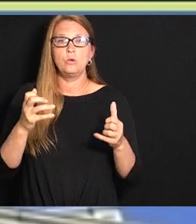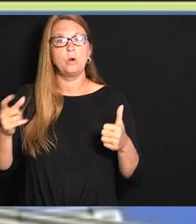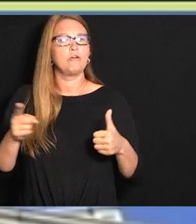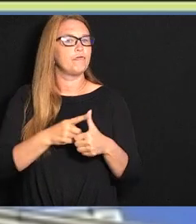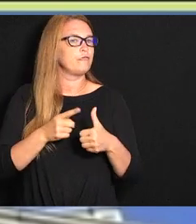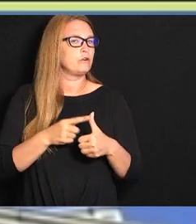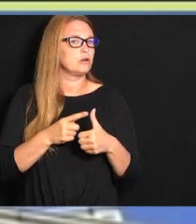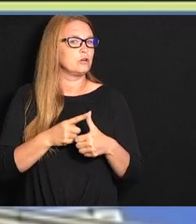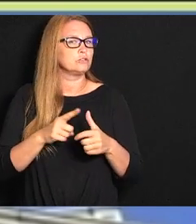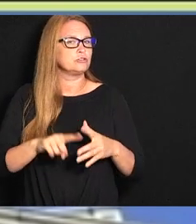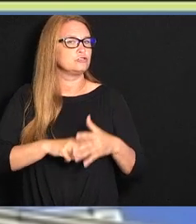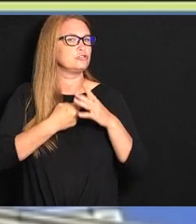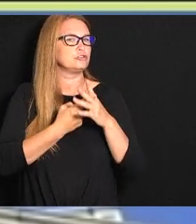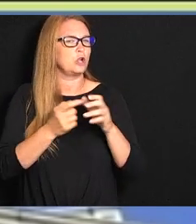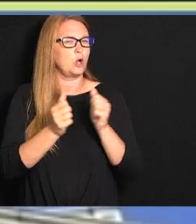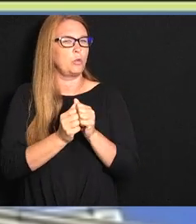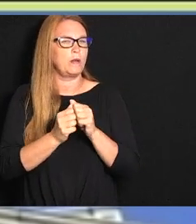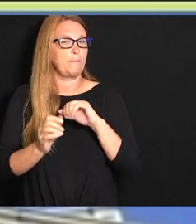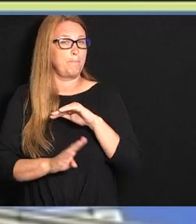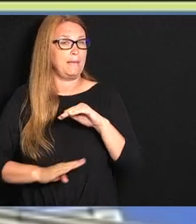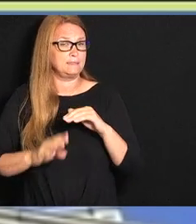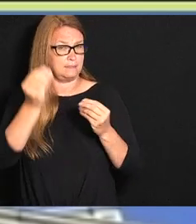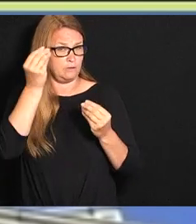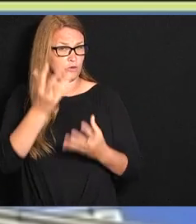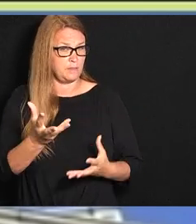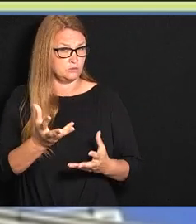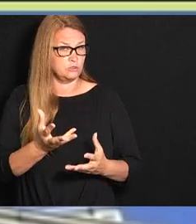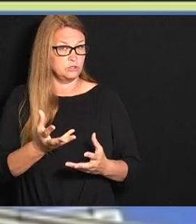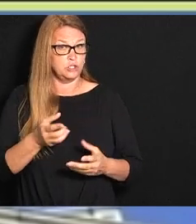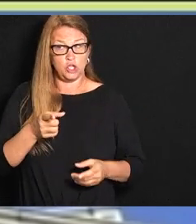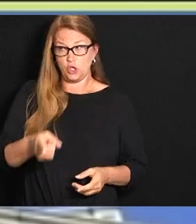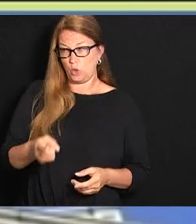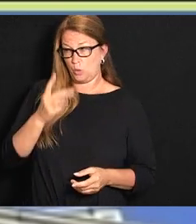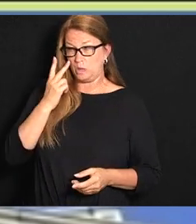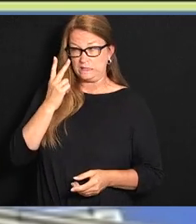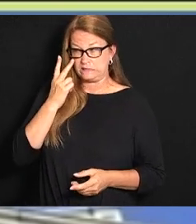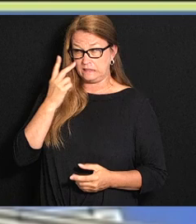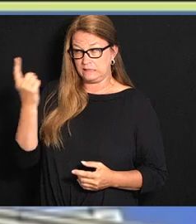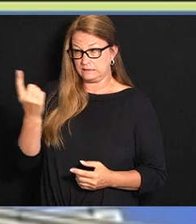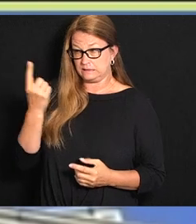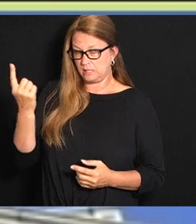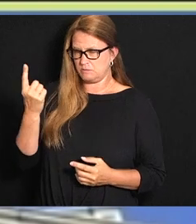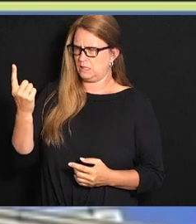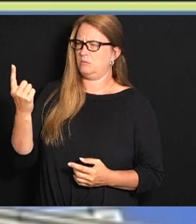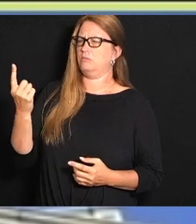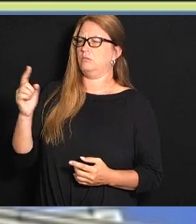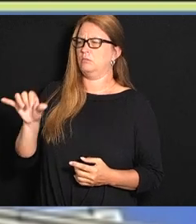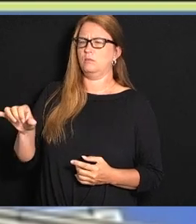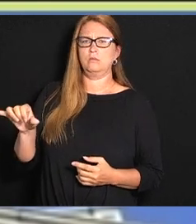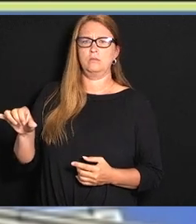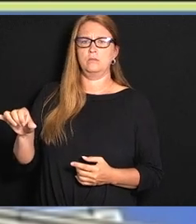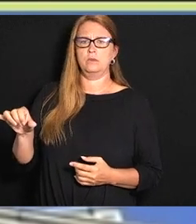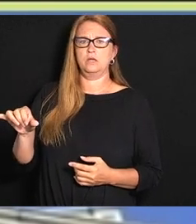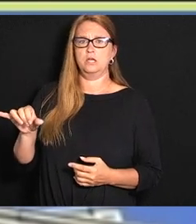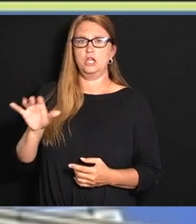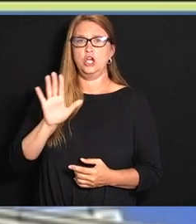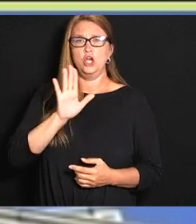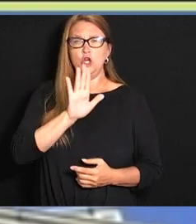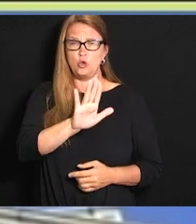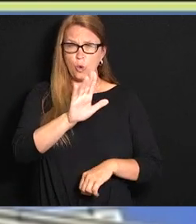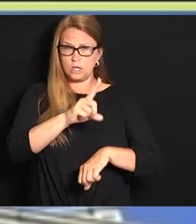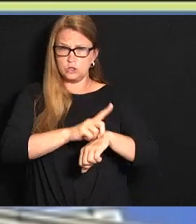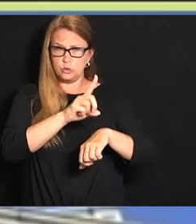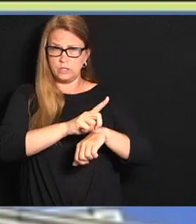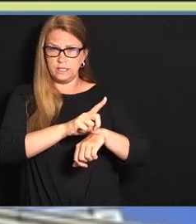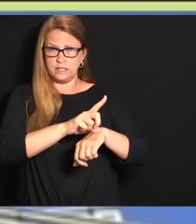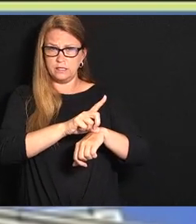with some basics. And that is, if you see an incident that is occurring, it is your patriotic duty